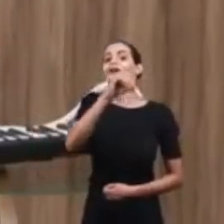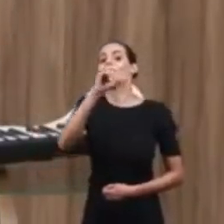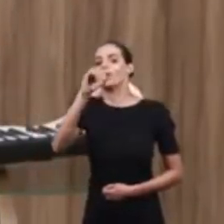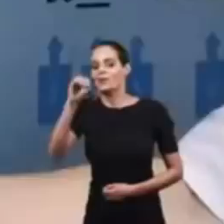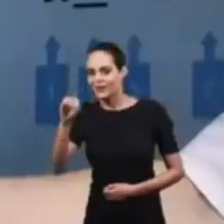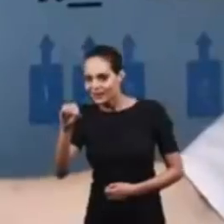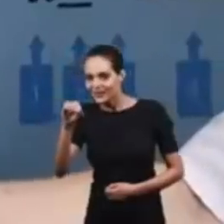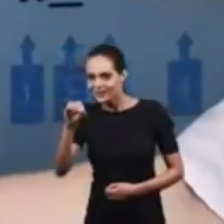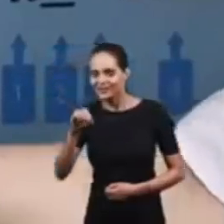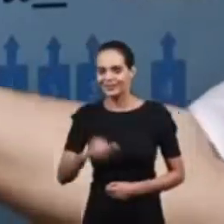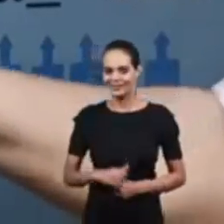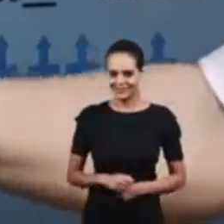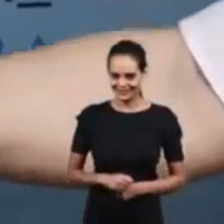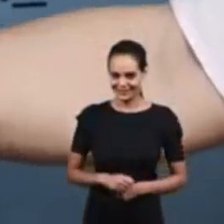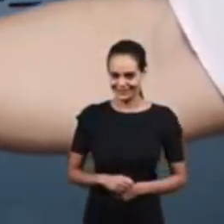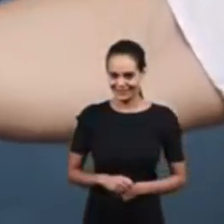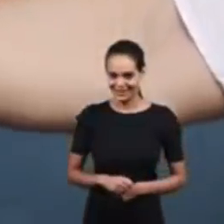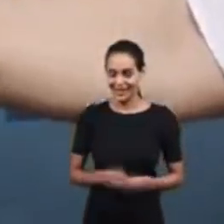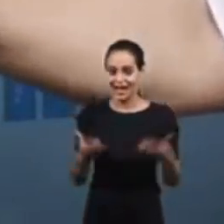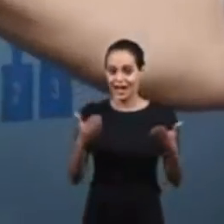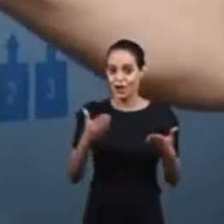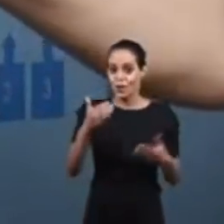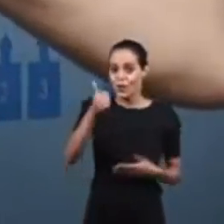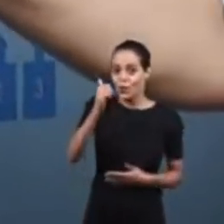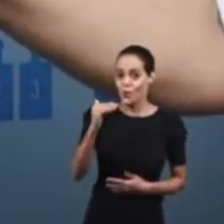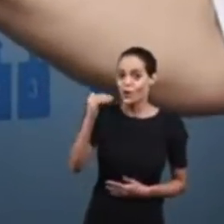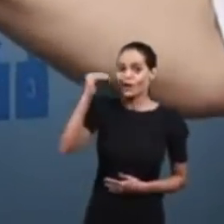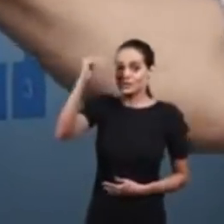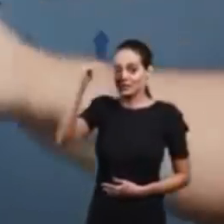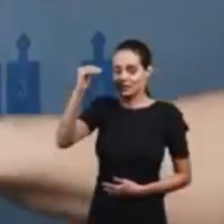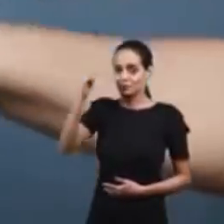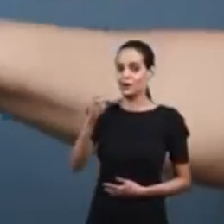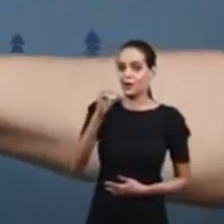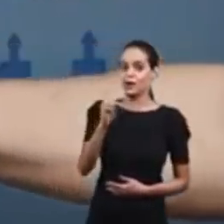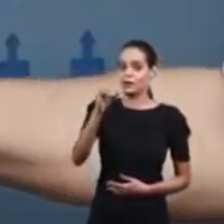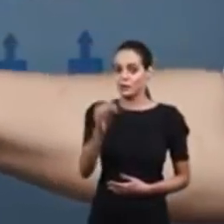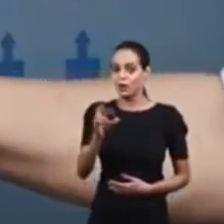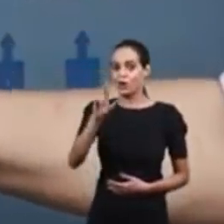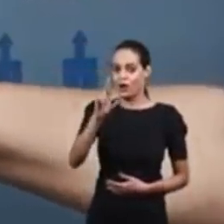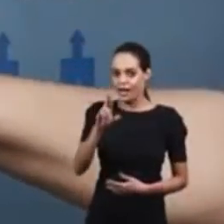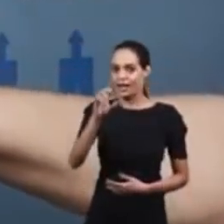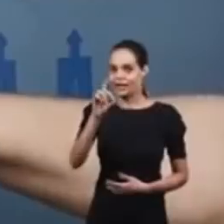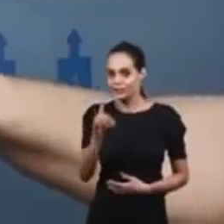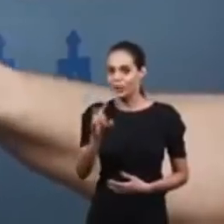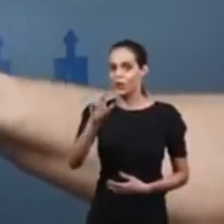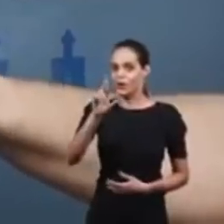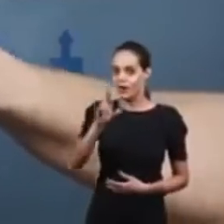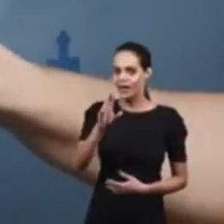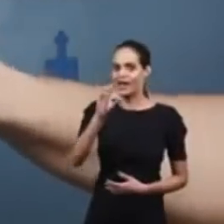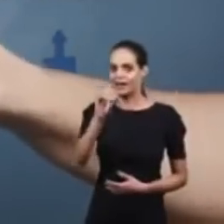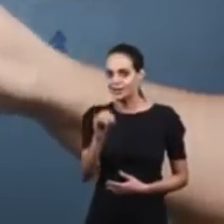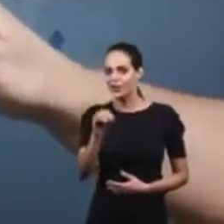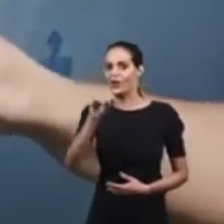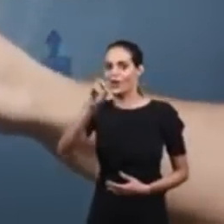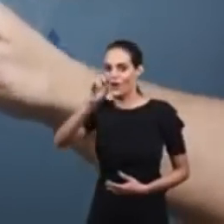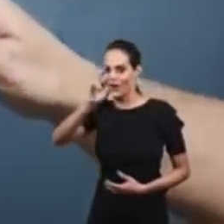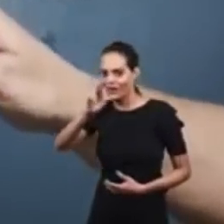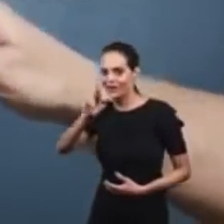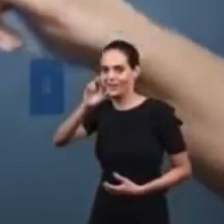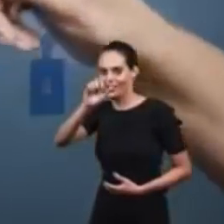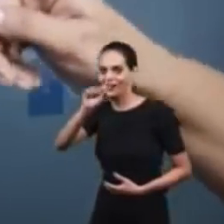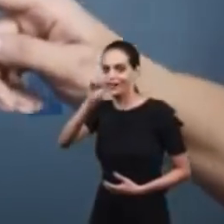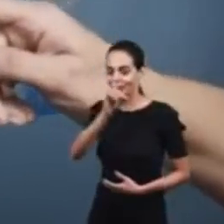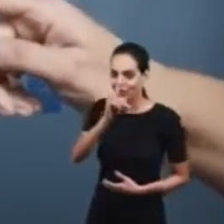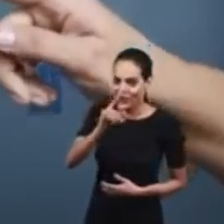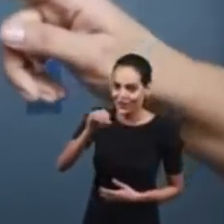Now, an octave higher. Do Re Mi Re Do La Do Do